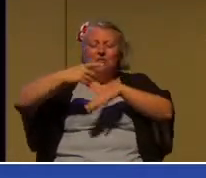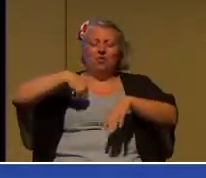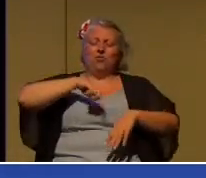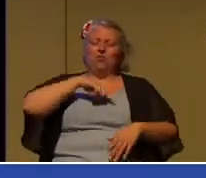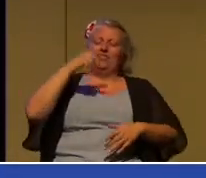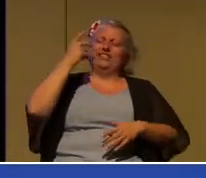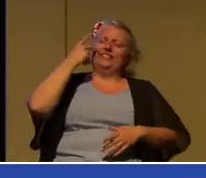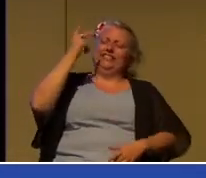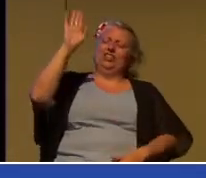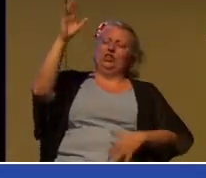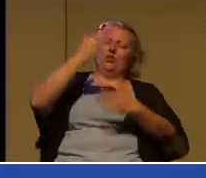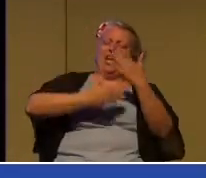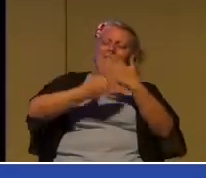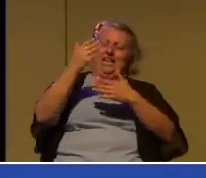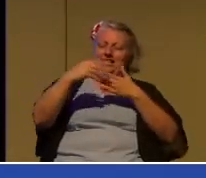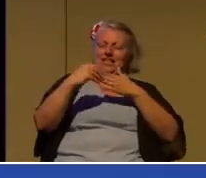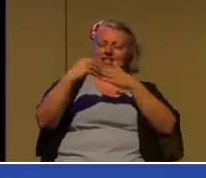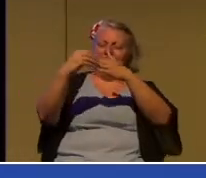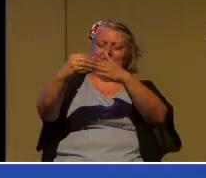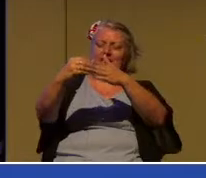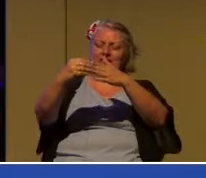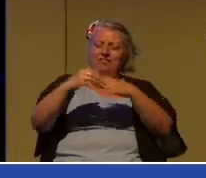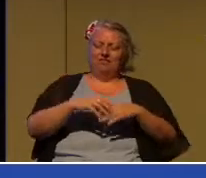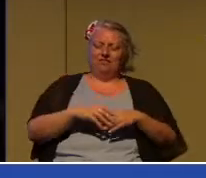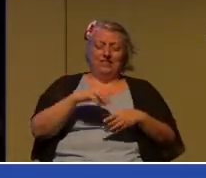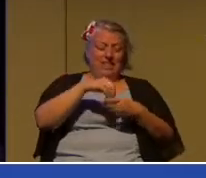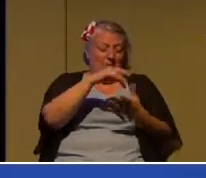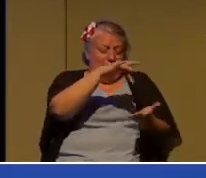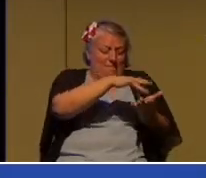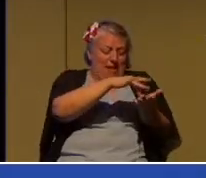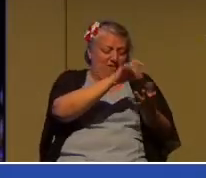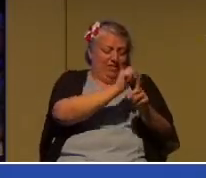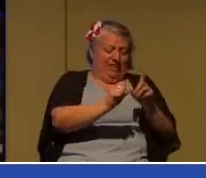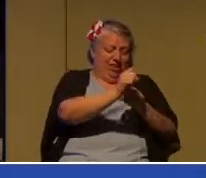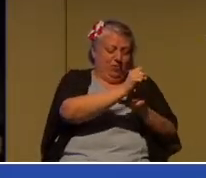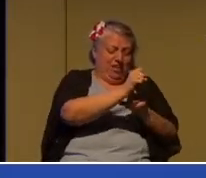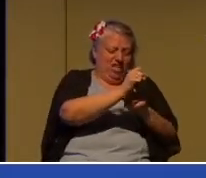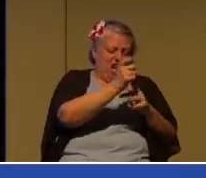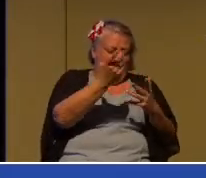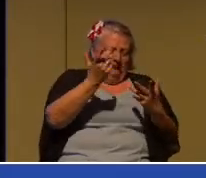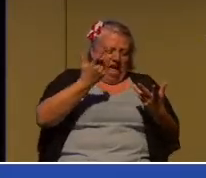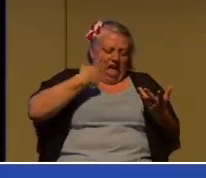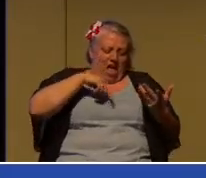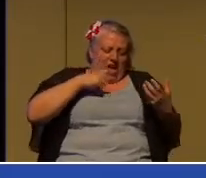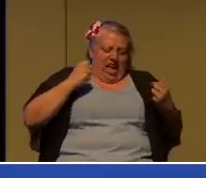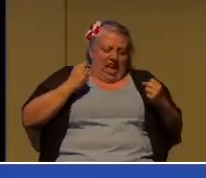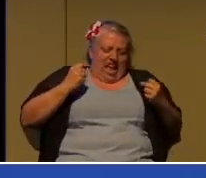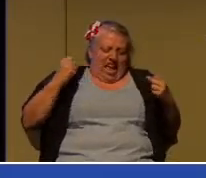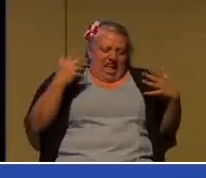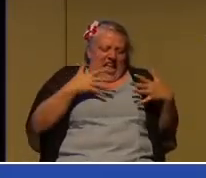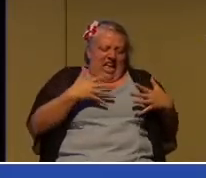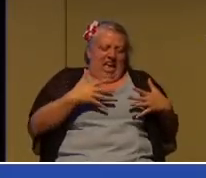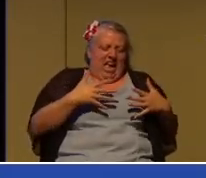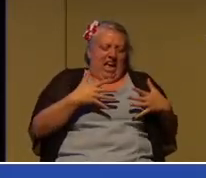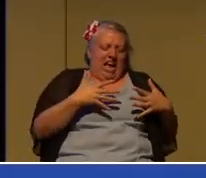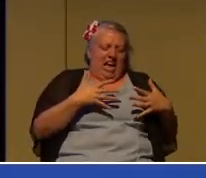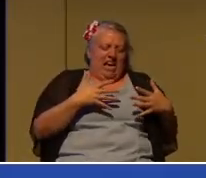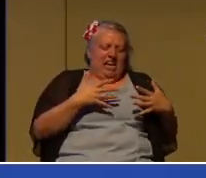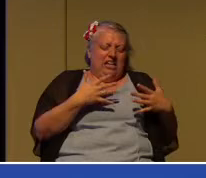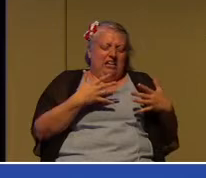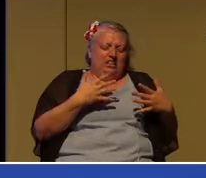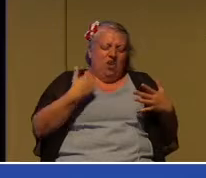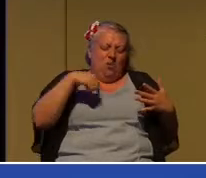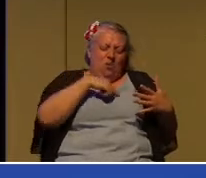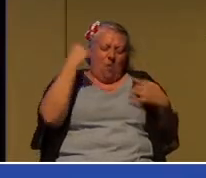And when we're in the middle of a situation, terror overtakes us. We wonder